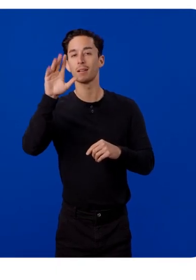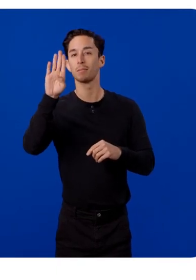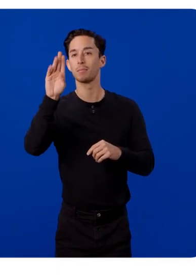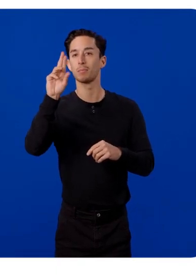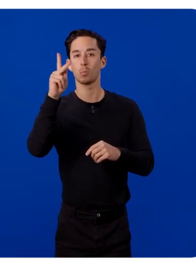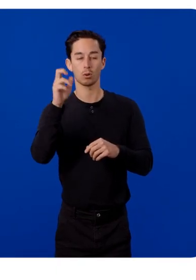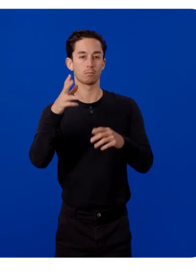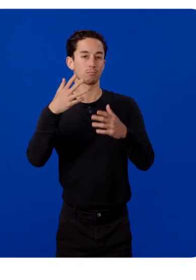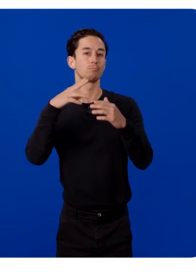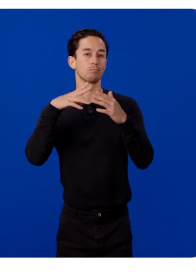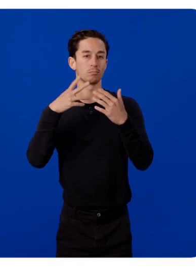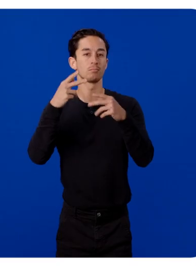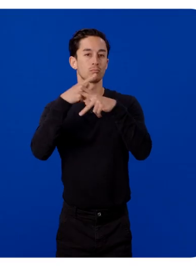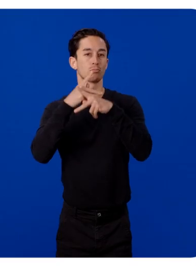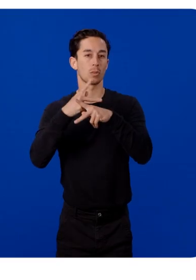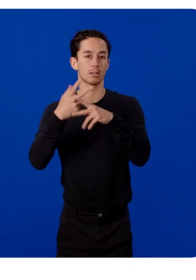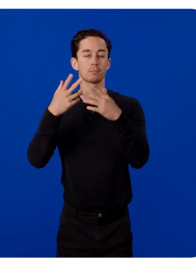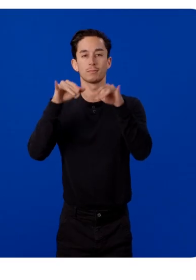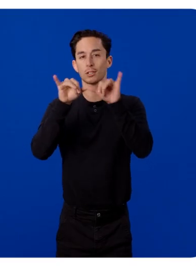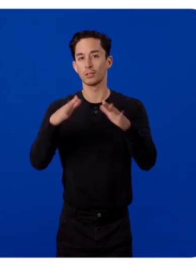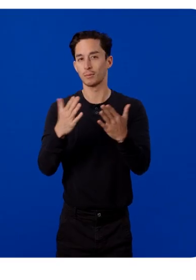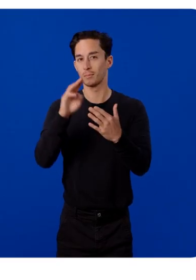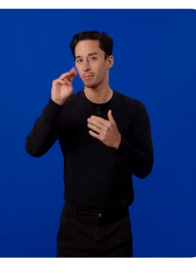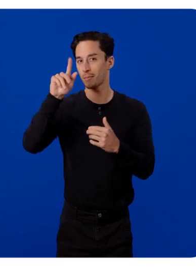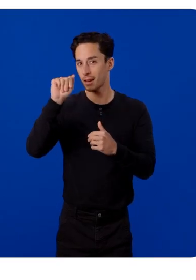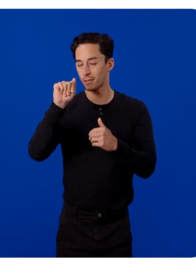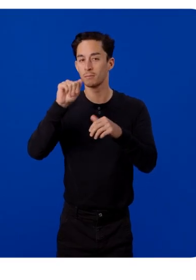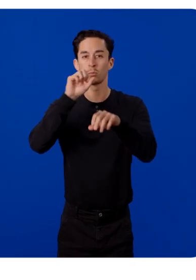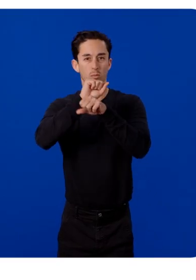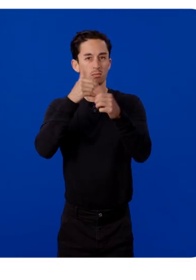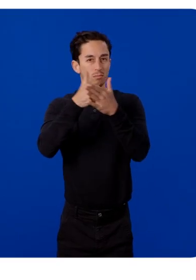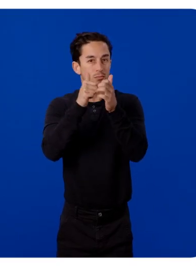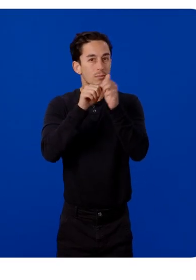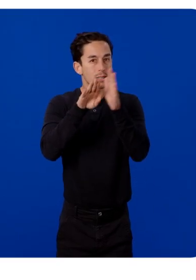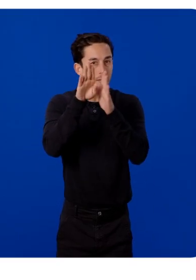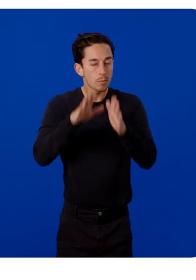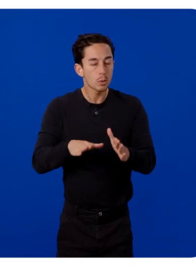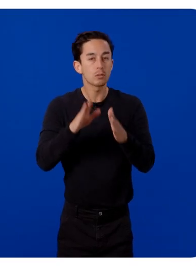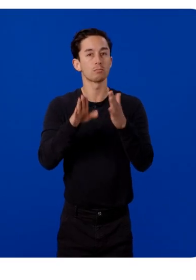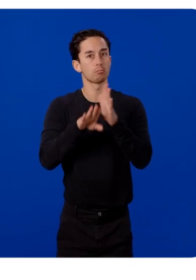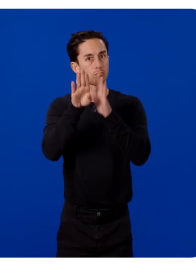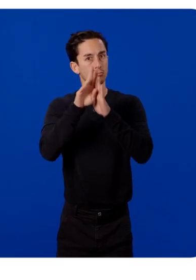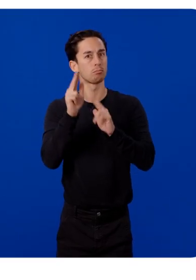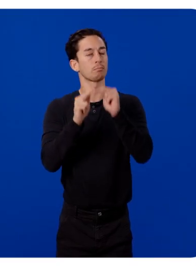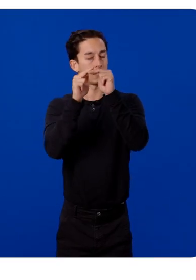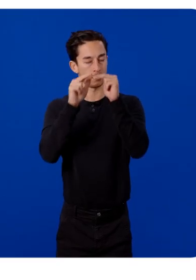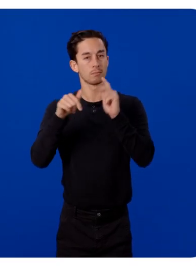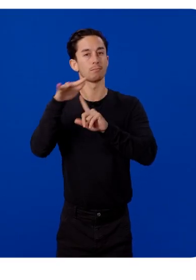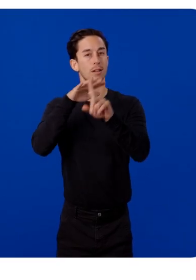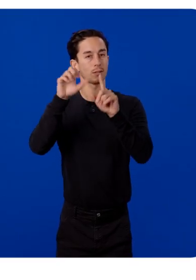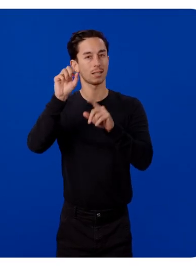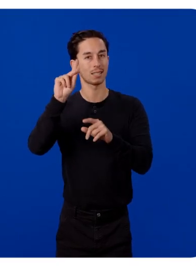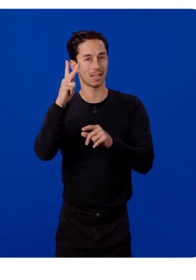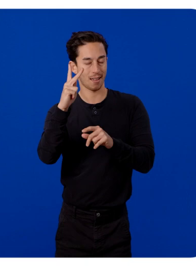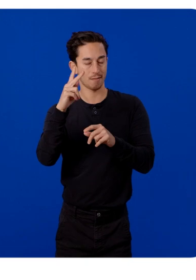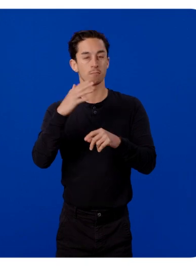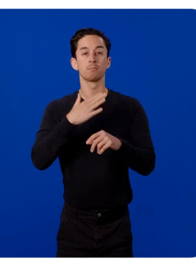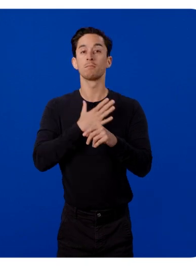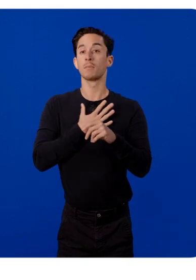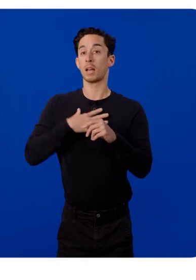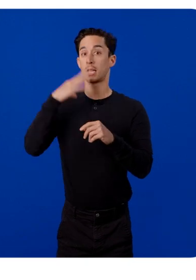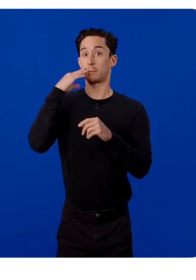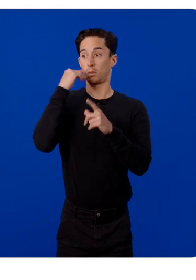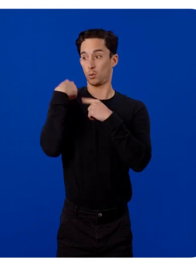Bork, a Partner Engineer at Meta. I work closely with many of our managed developers who are building with Spatial SDK. Based on my